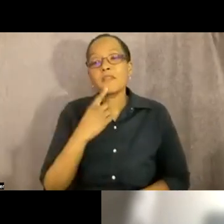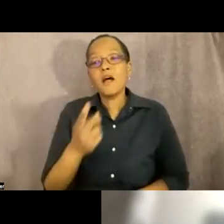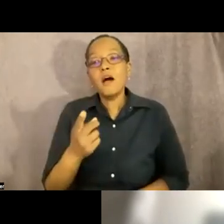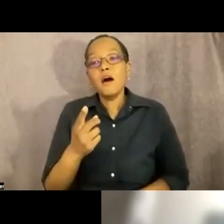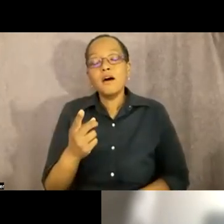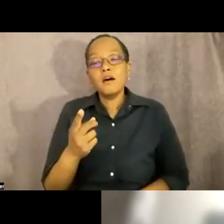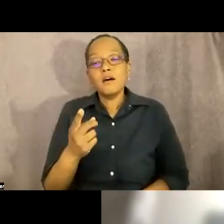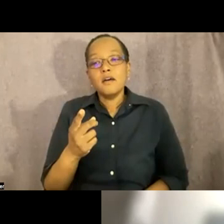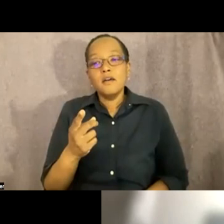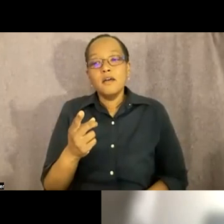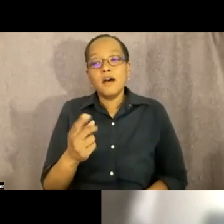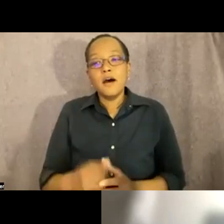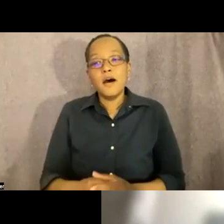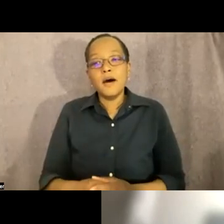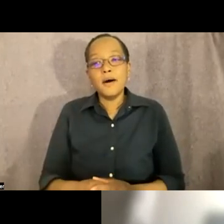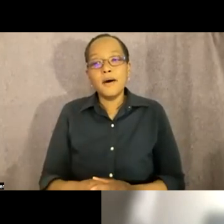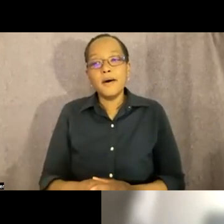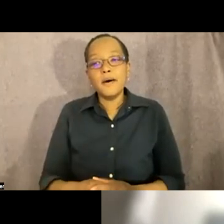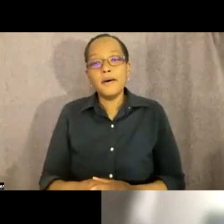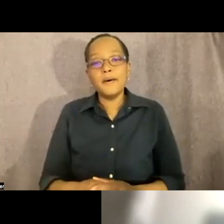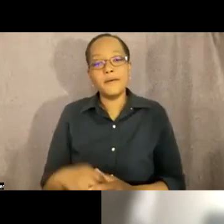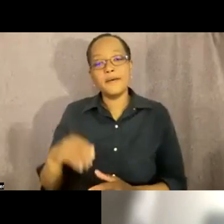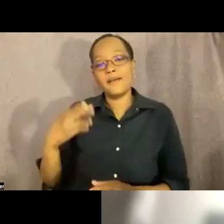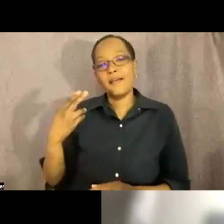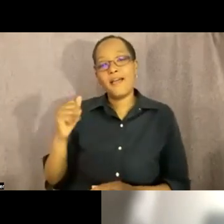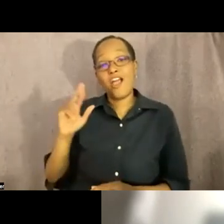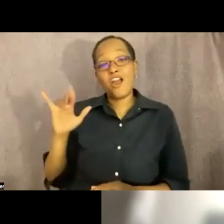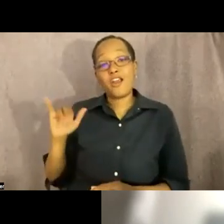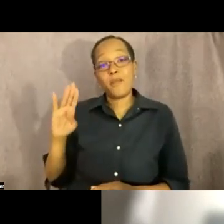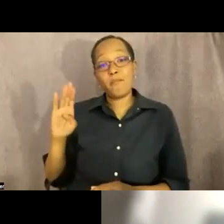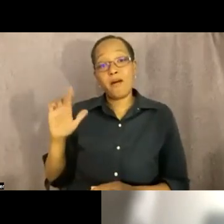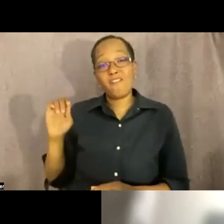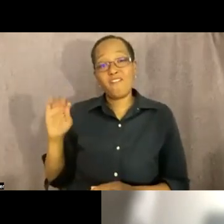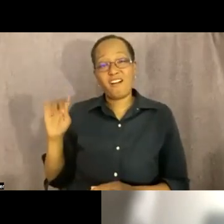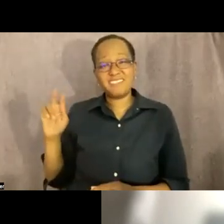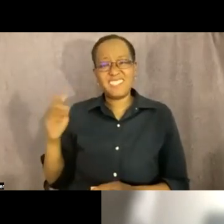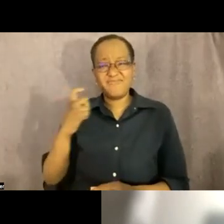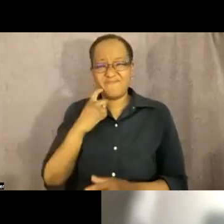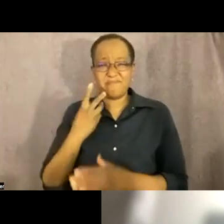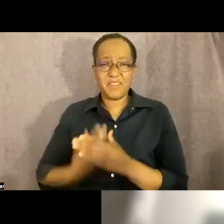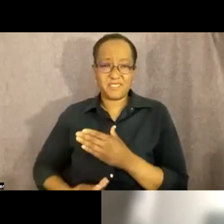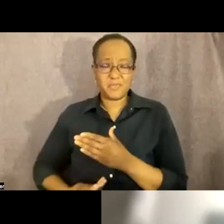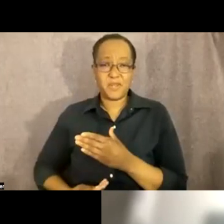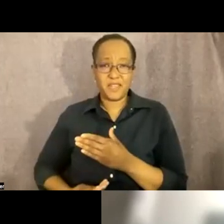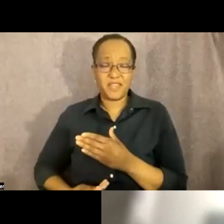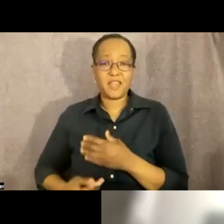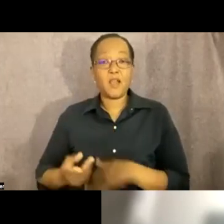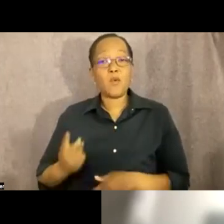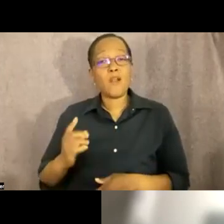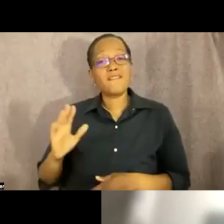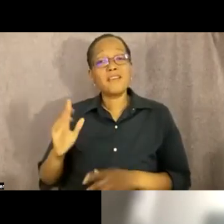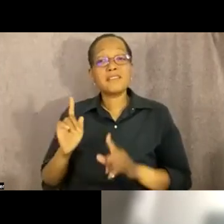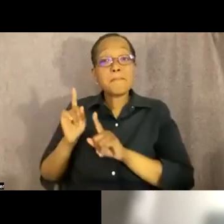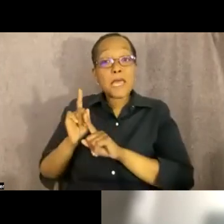you know barry helifont belafonte harry belafonte just passed away and one of his mentors paul